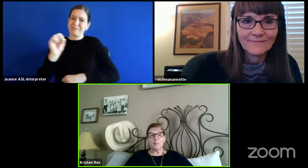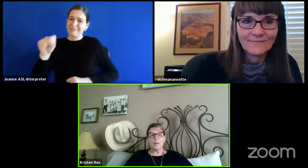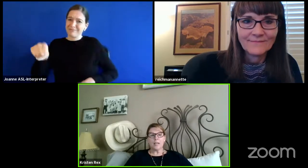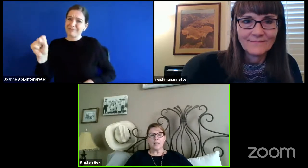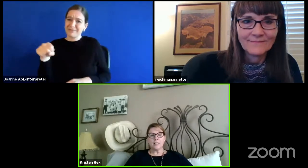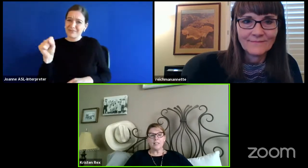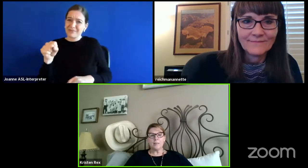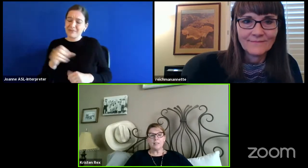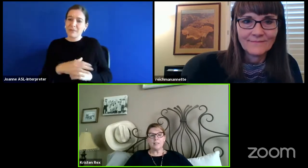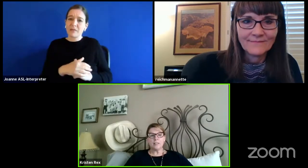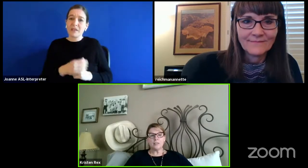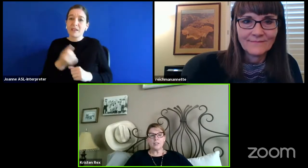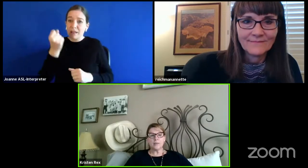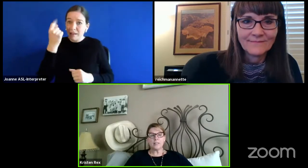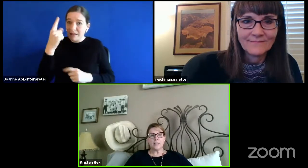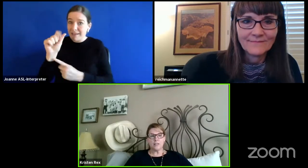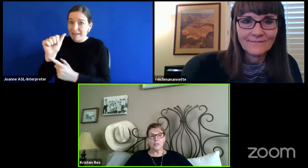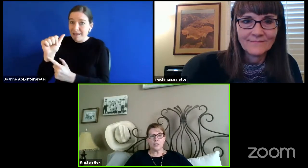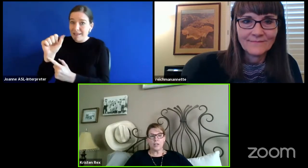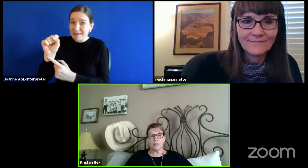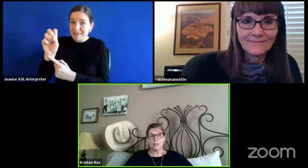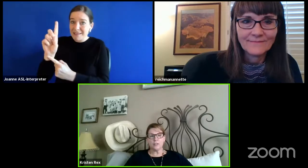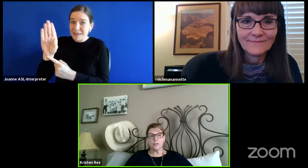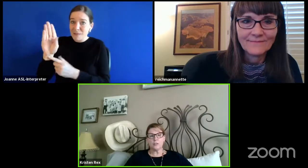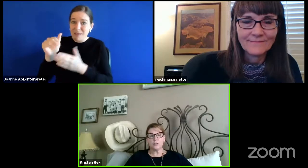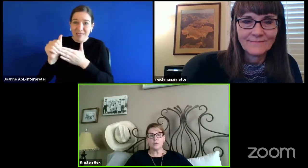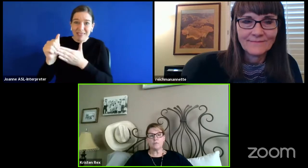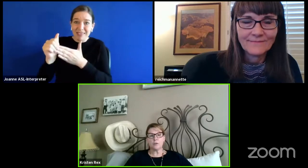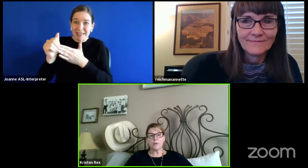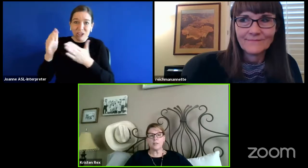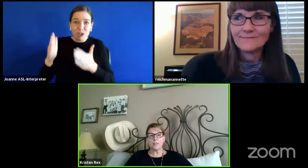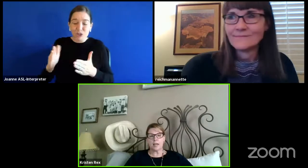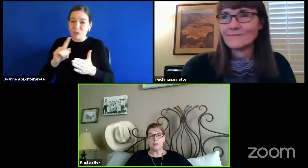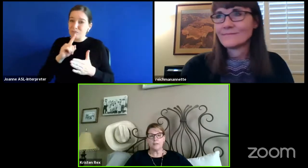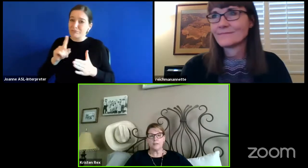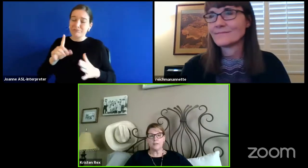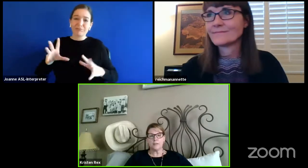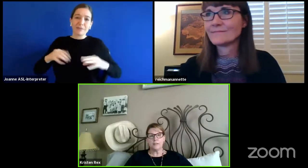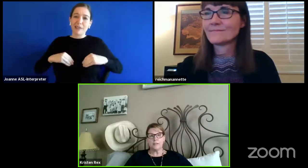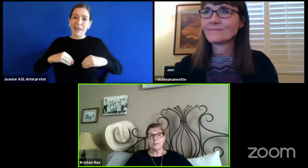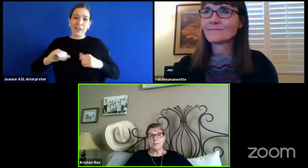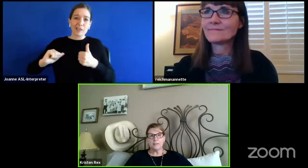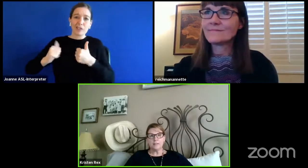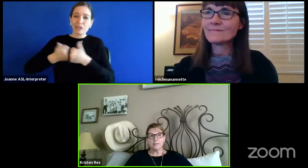But ASDB leadership has taken the challenge to inform our staff.